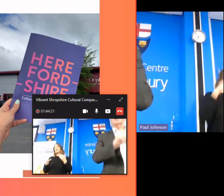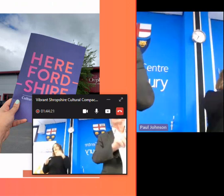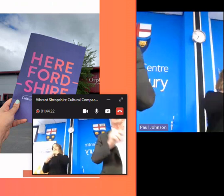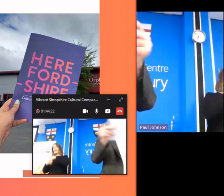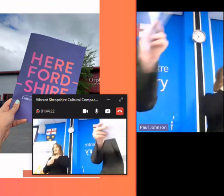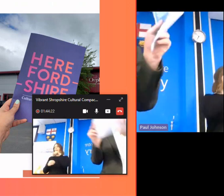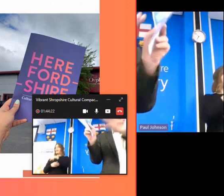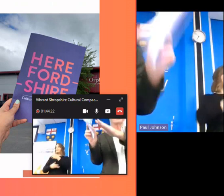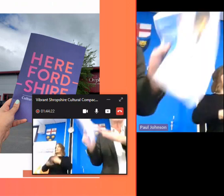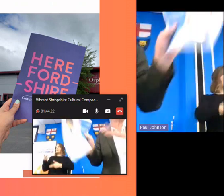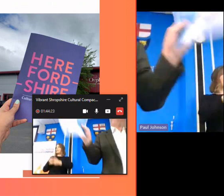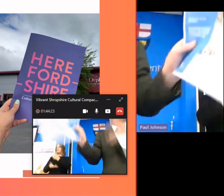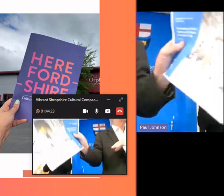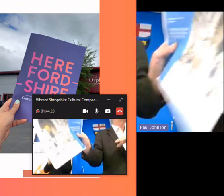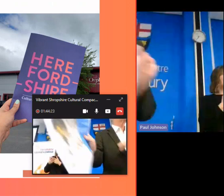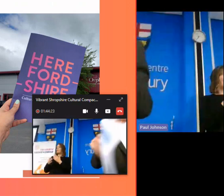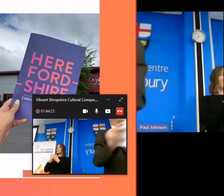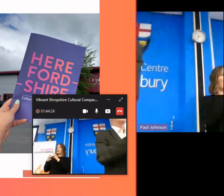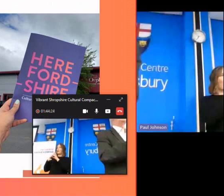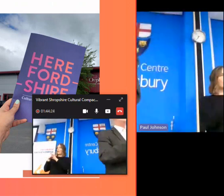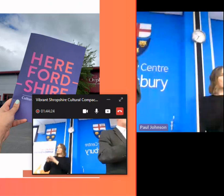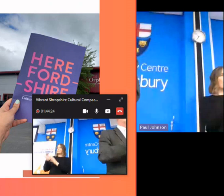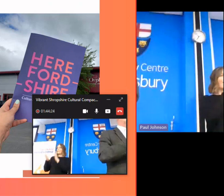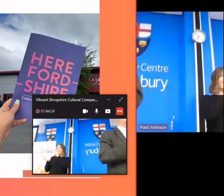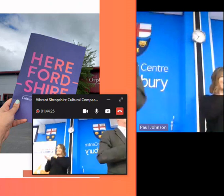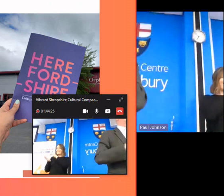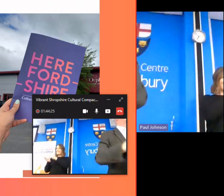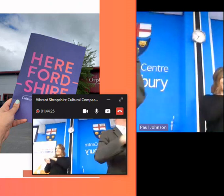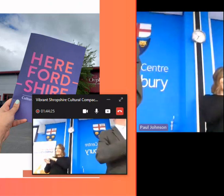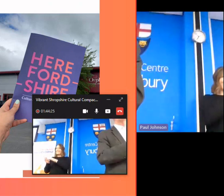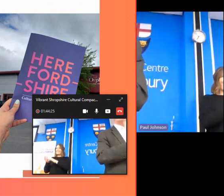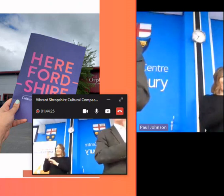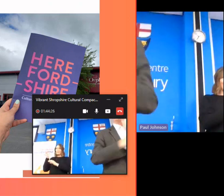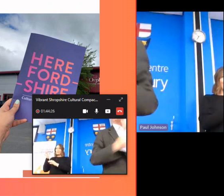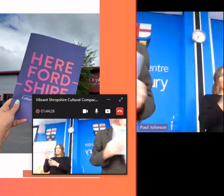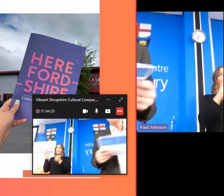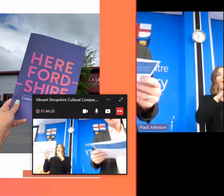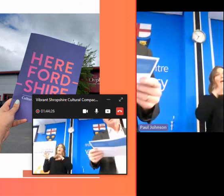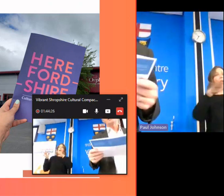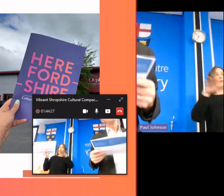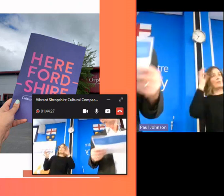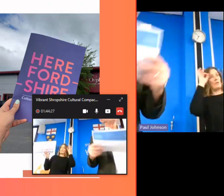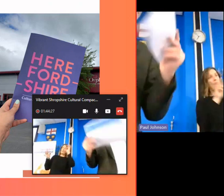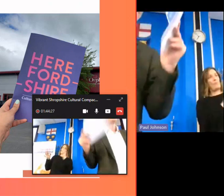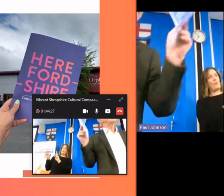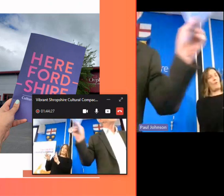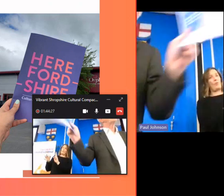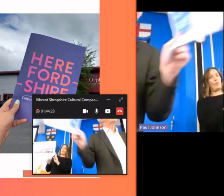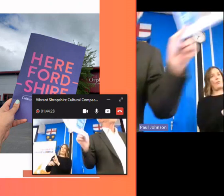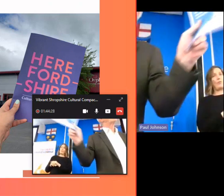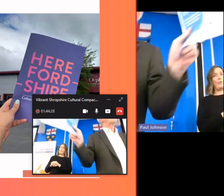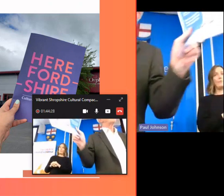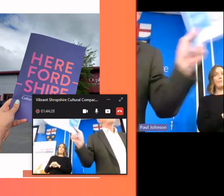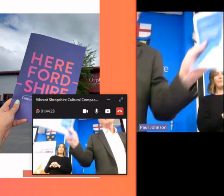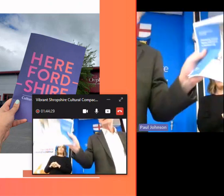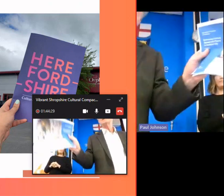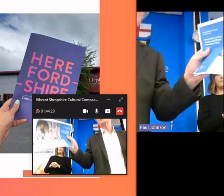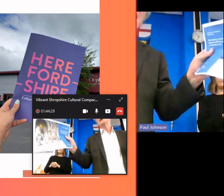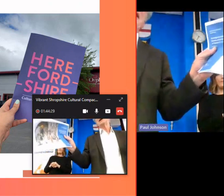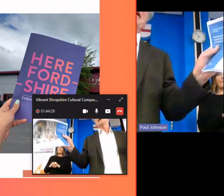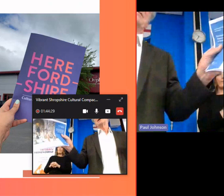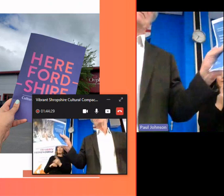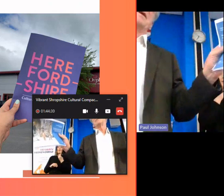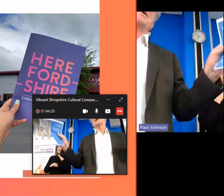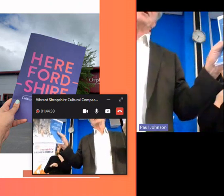and working closely in this case with the city with the city council and the cap so and the county council um so i think if um there